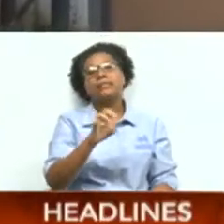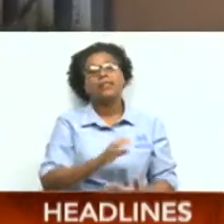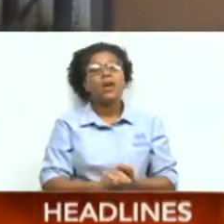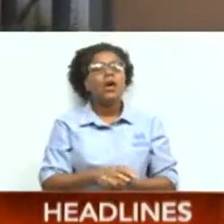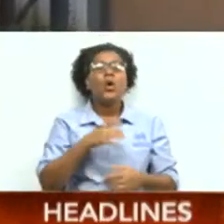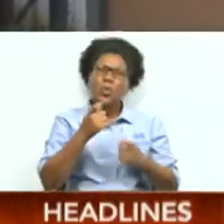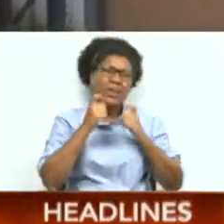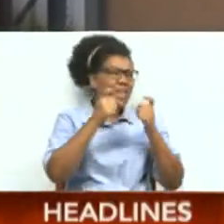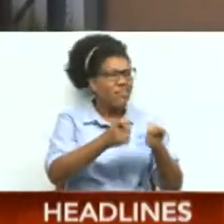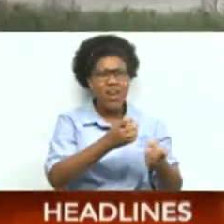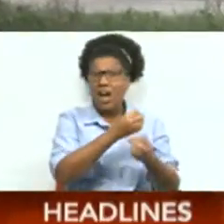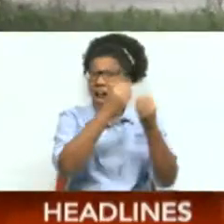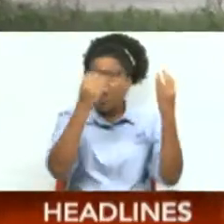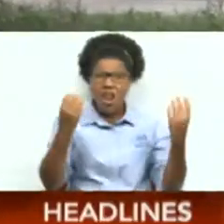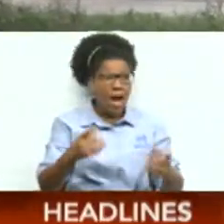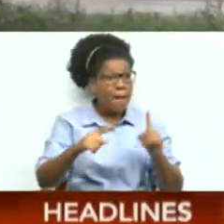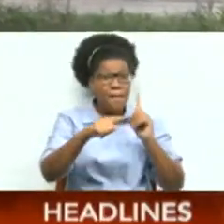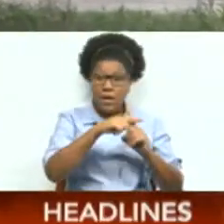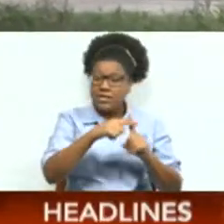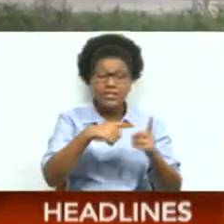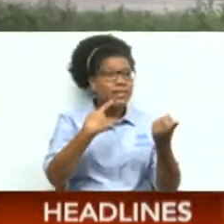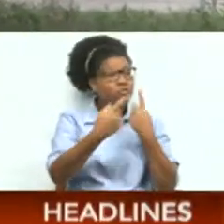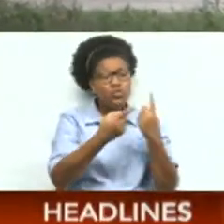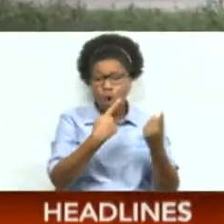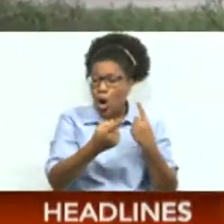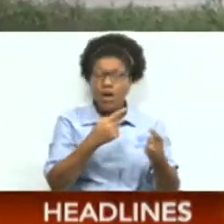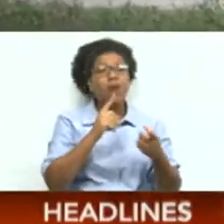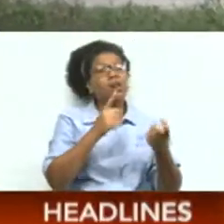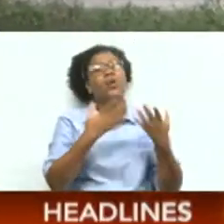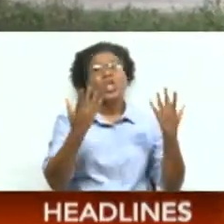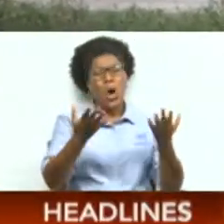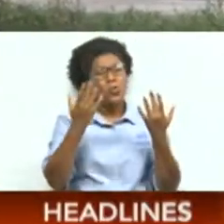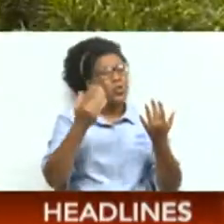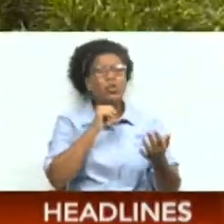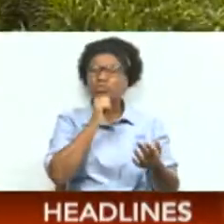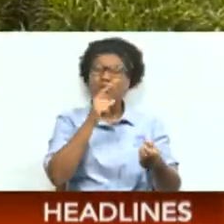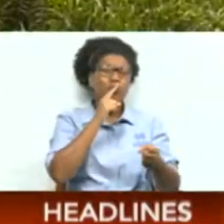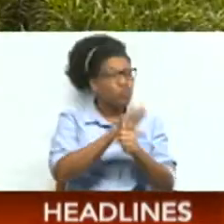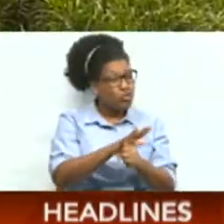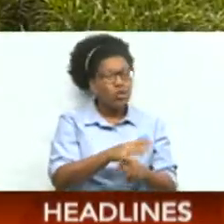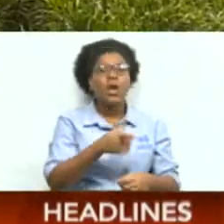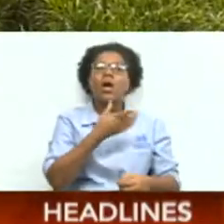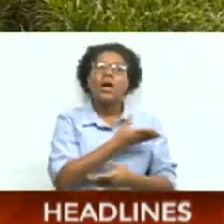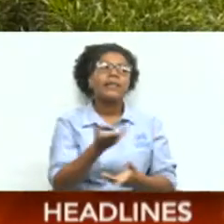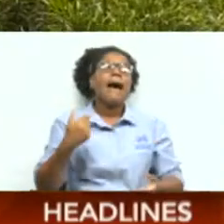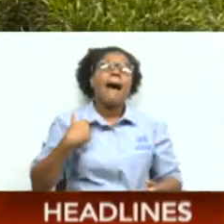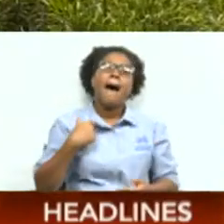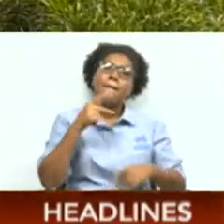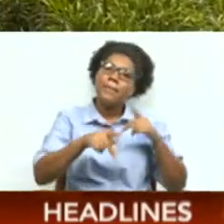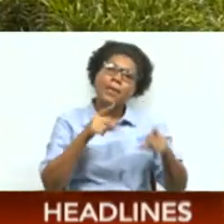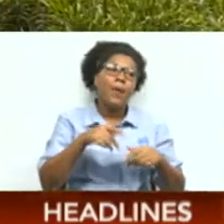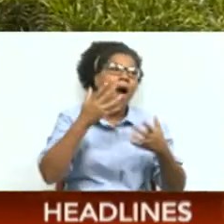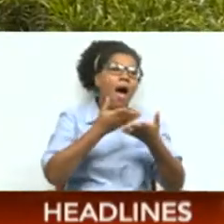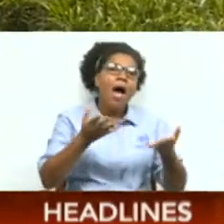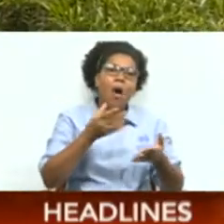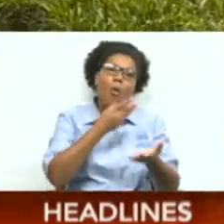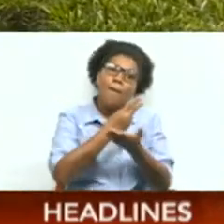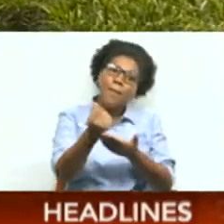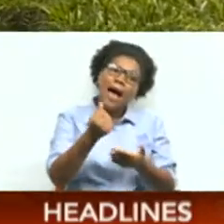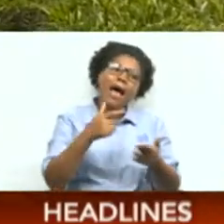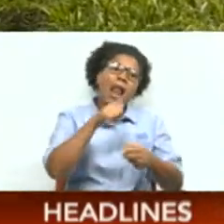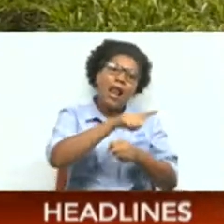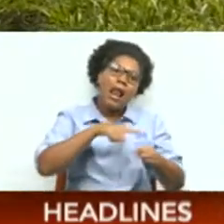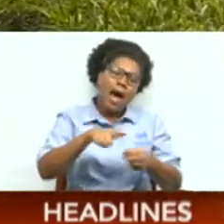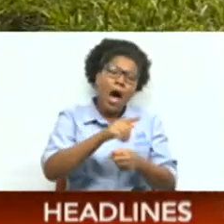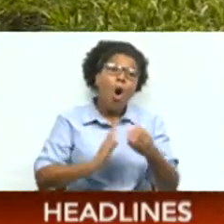was a lot of gossip talk from Policy Consultants because we have people here who buy land over 17 years and still